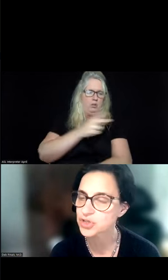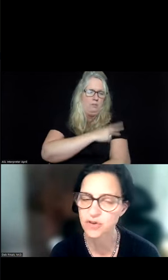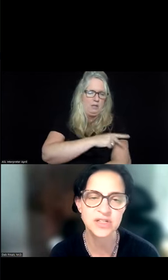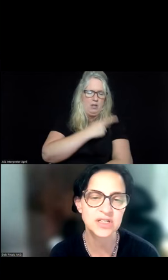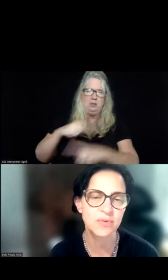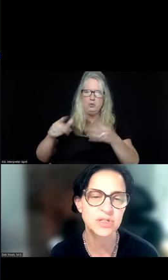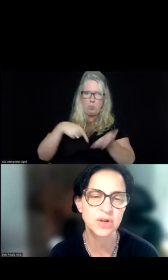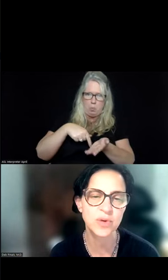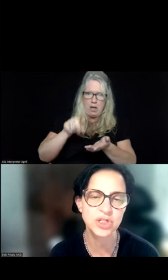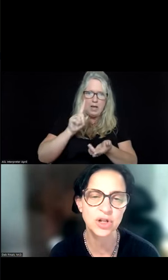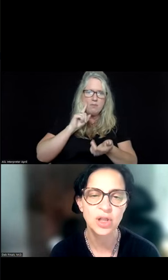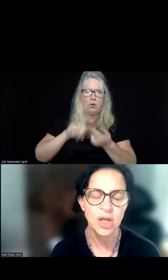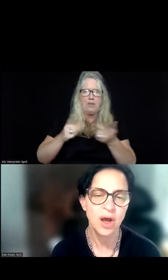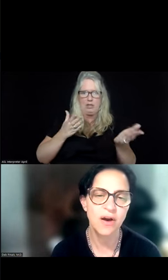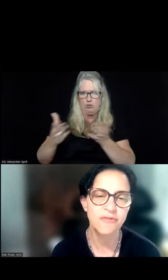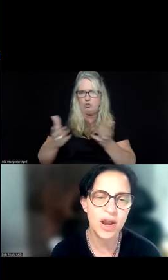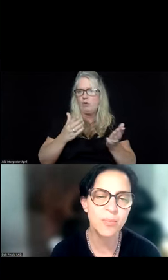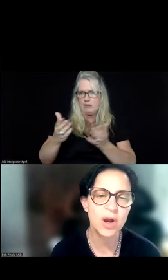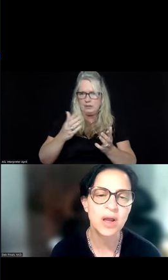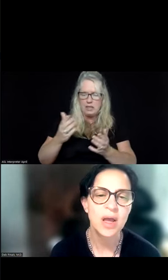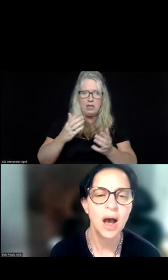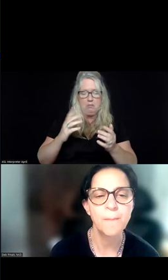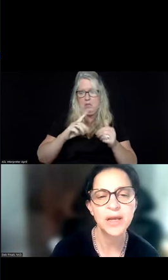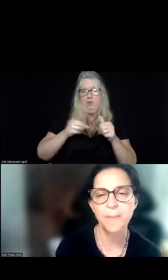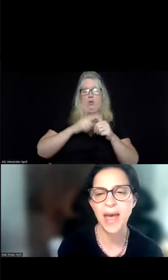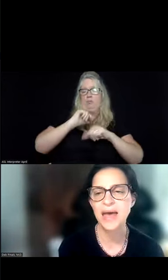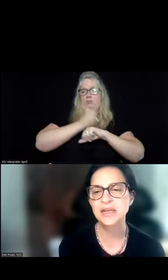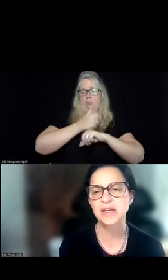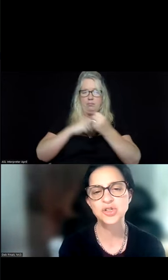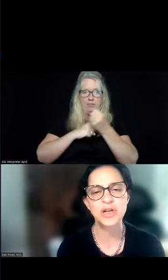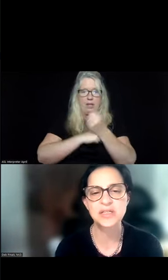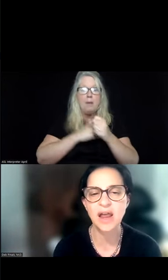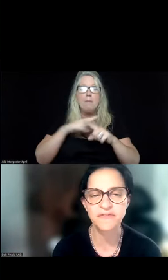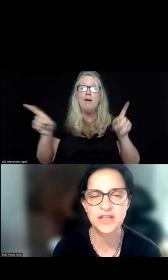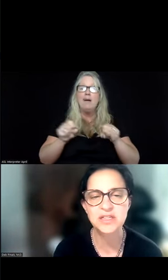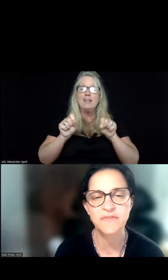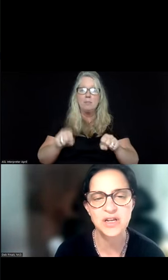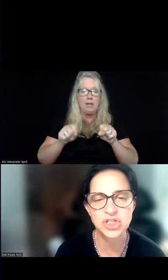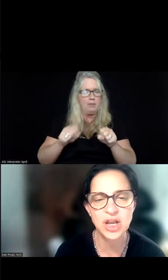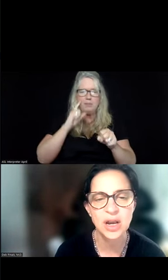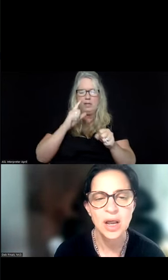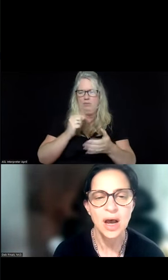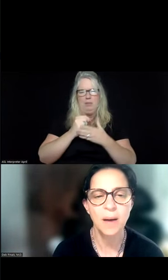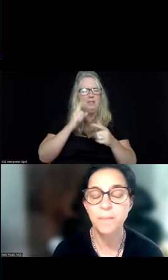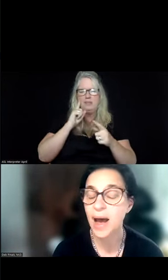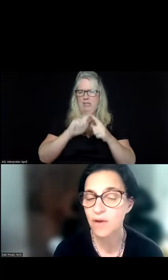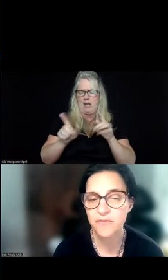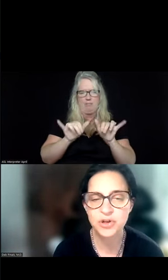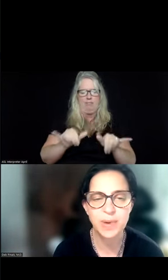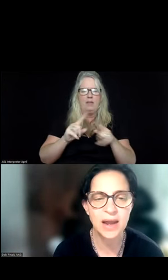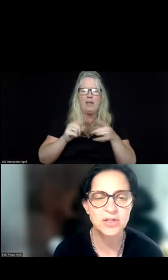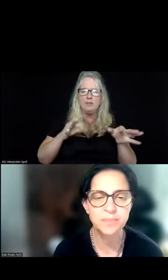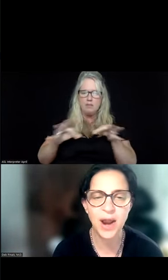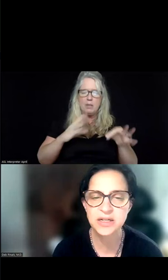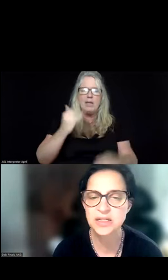pay for those services. That was the original framework. But capacity to treat is not a fixed definition. However,